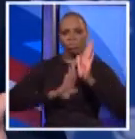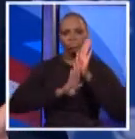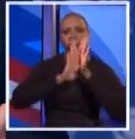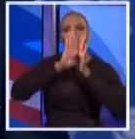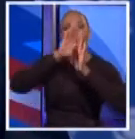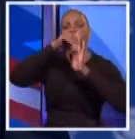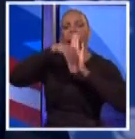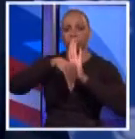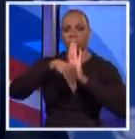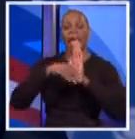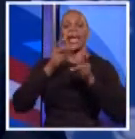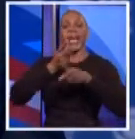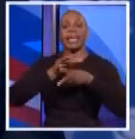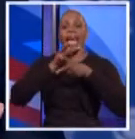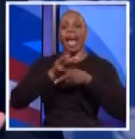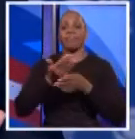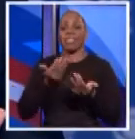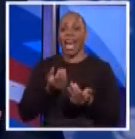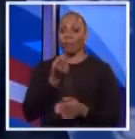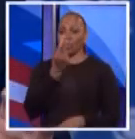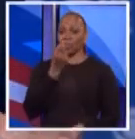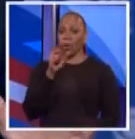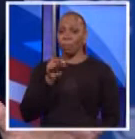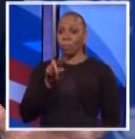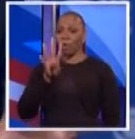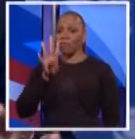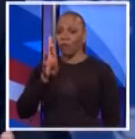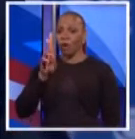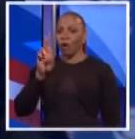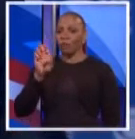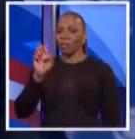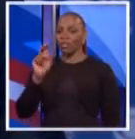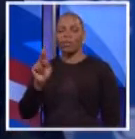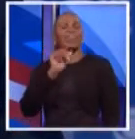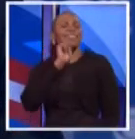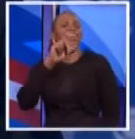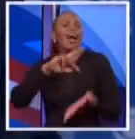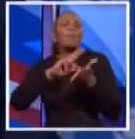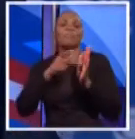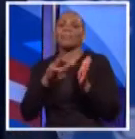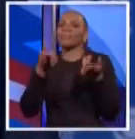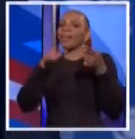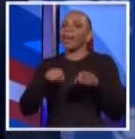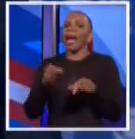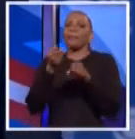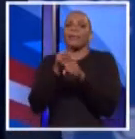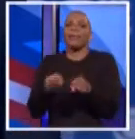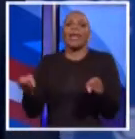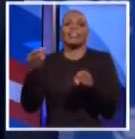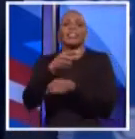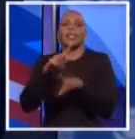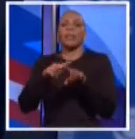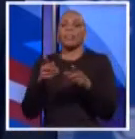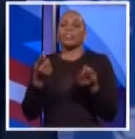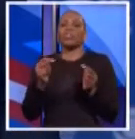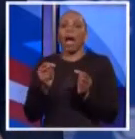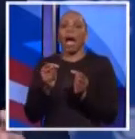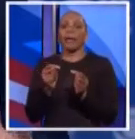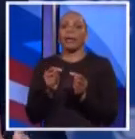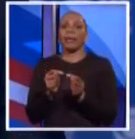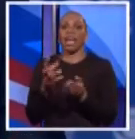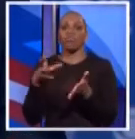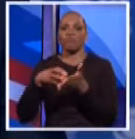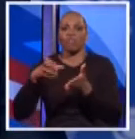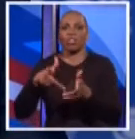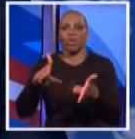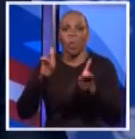this past year is now at 12.4% return. It doesn't mean that's going to happen next year. But rather than try to strike gold, I think we